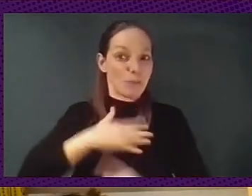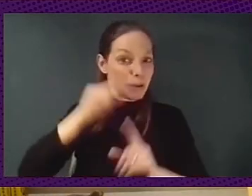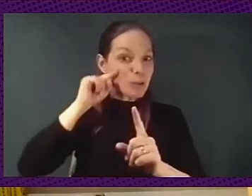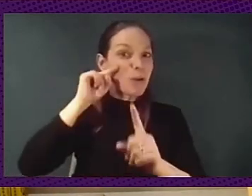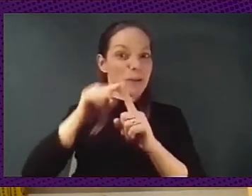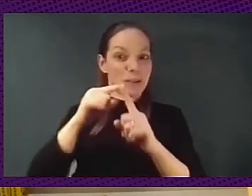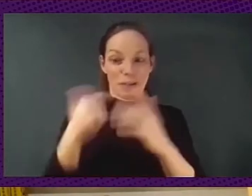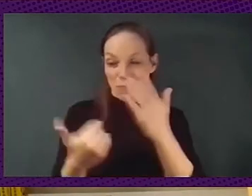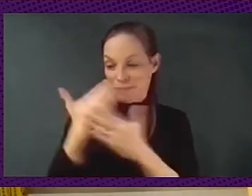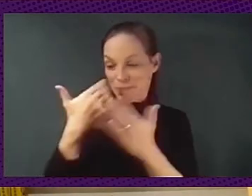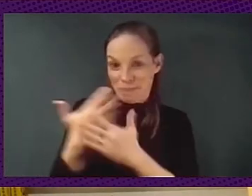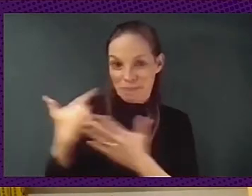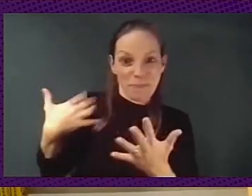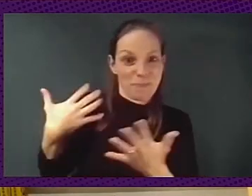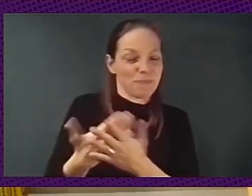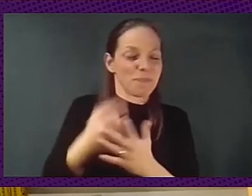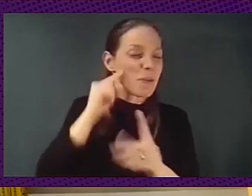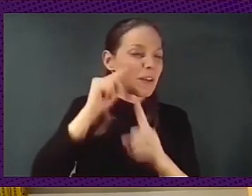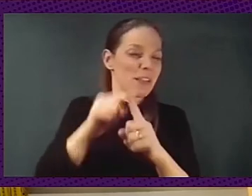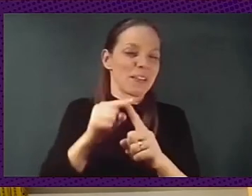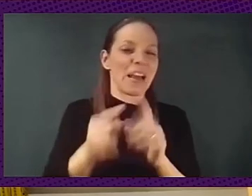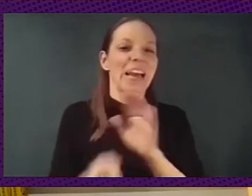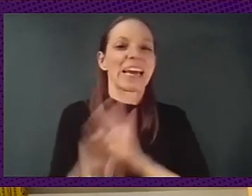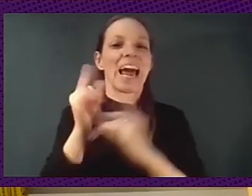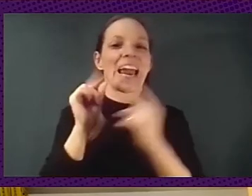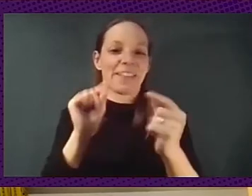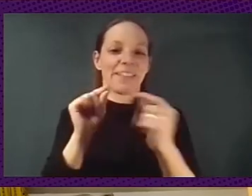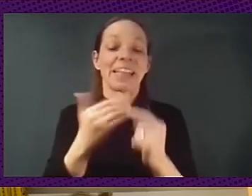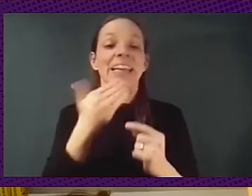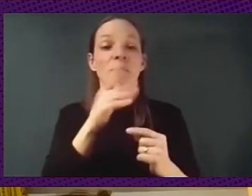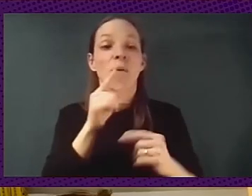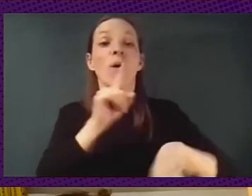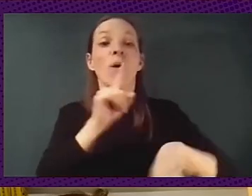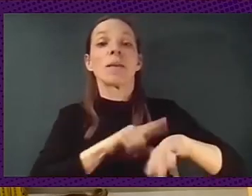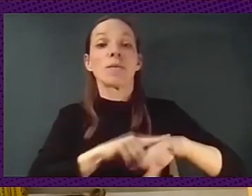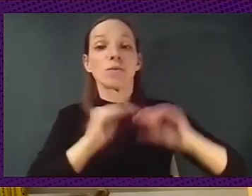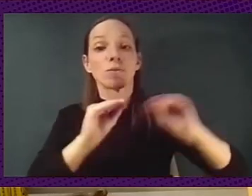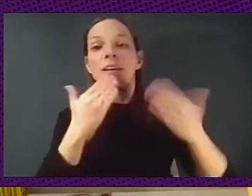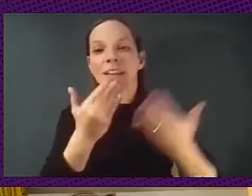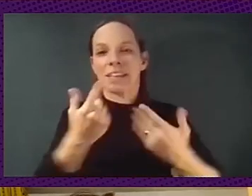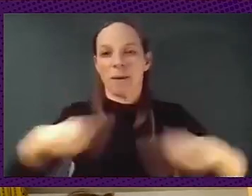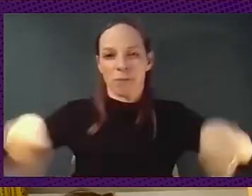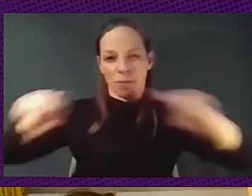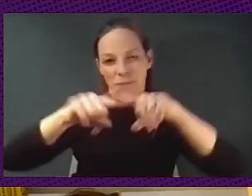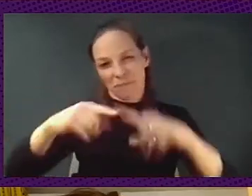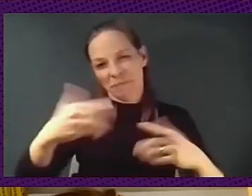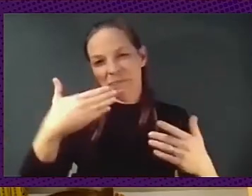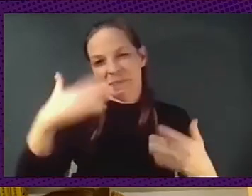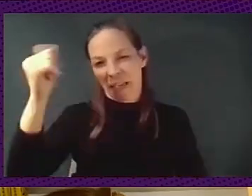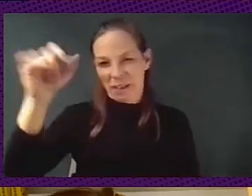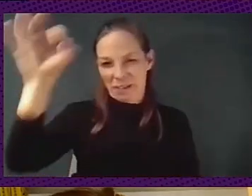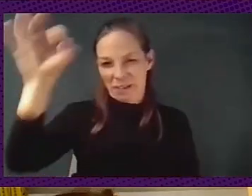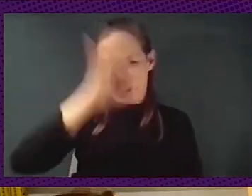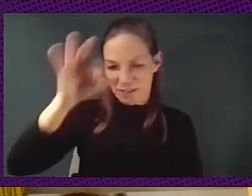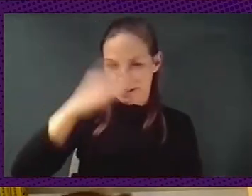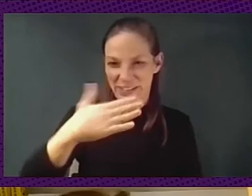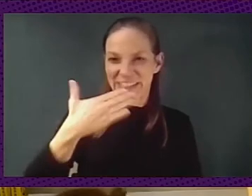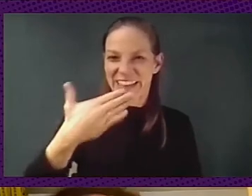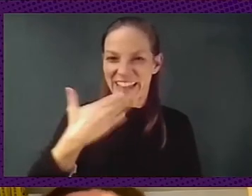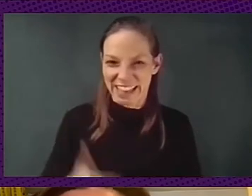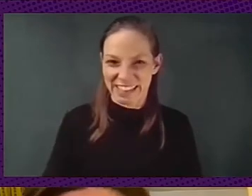Thank you very much. Thank you. And bye to all the Spanish people. Adios. Gracias. Agur. Muchas gracias.